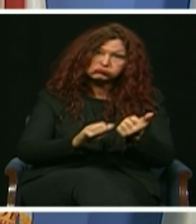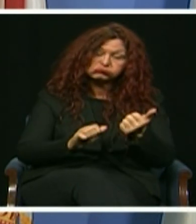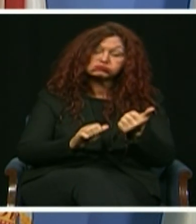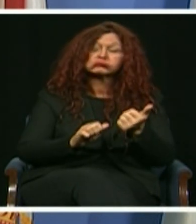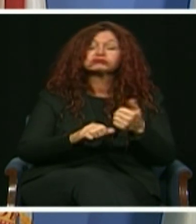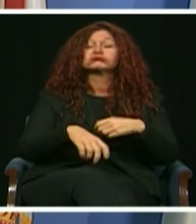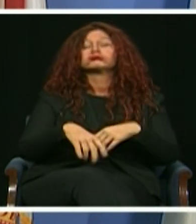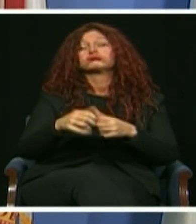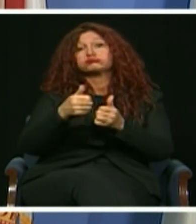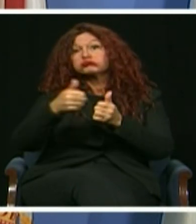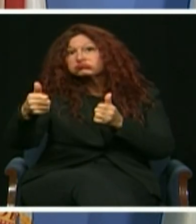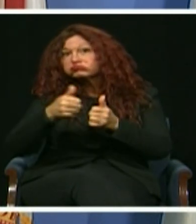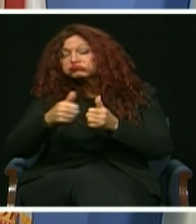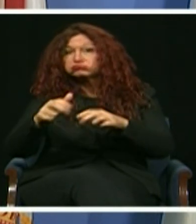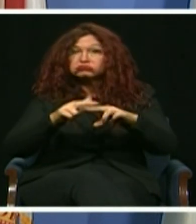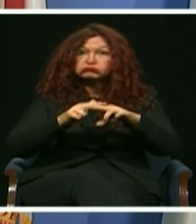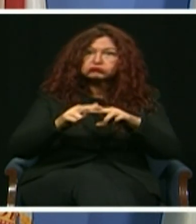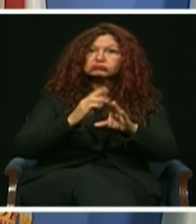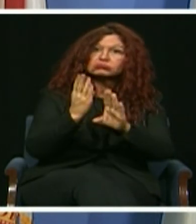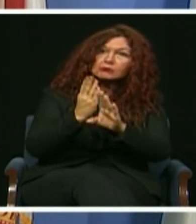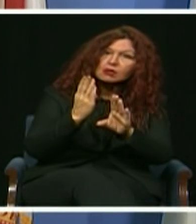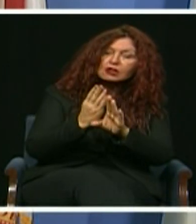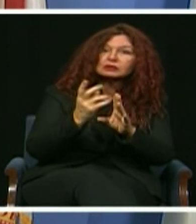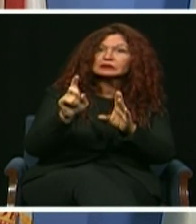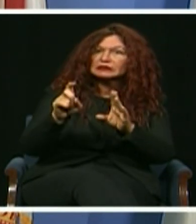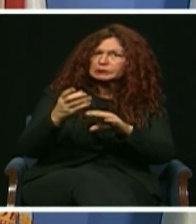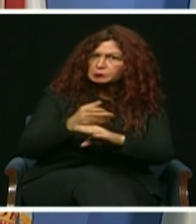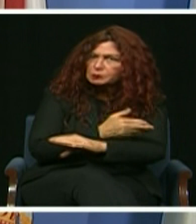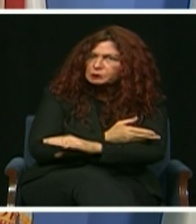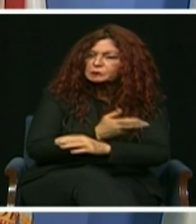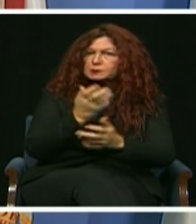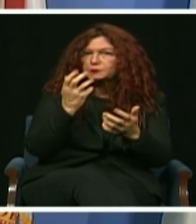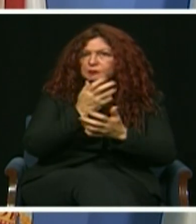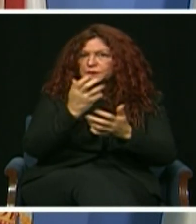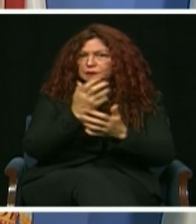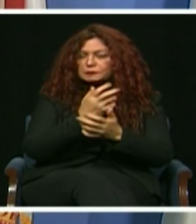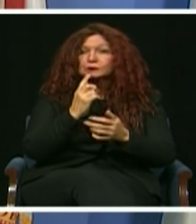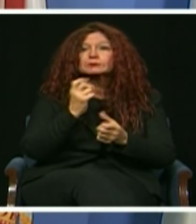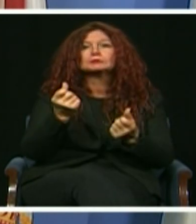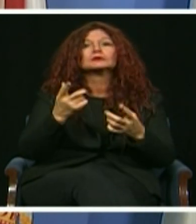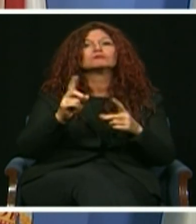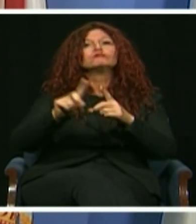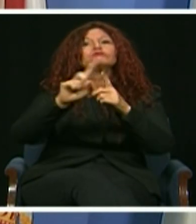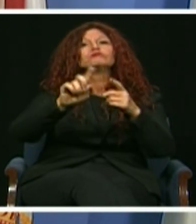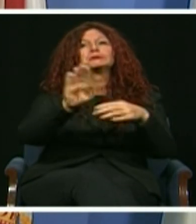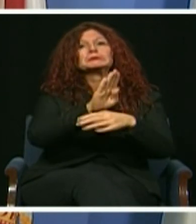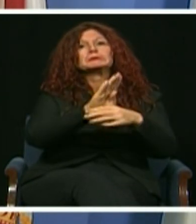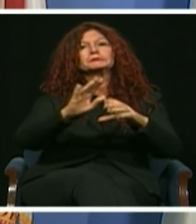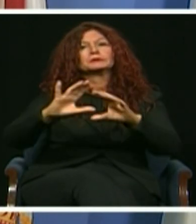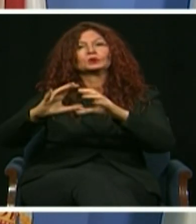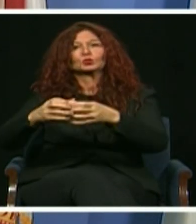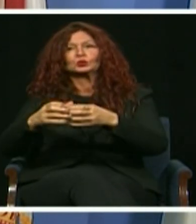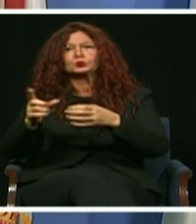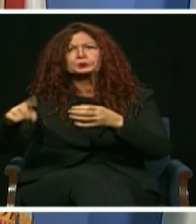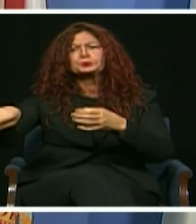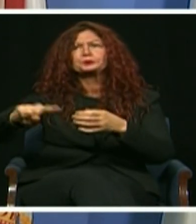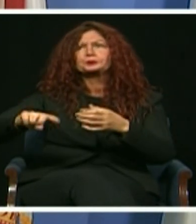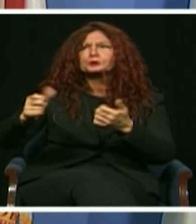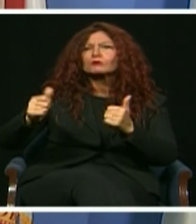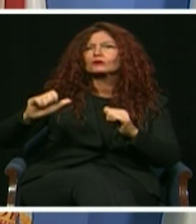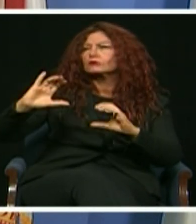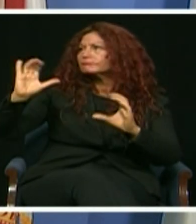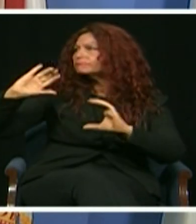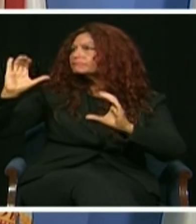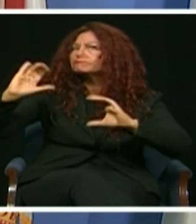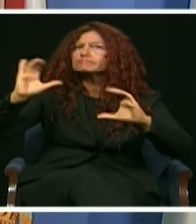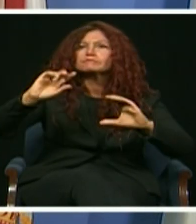My administration is moving these efforts forward alongside partners like the Beacon Council, which has engaged leading tech and finance companies to relocate